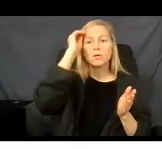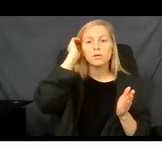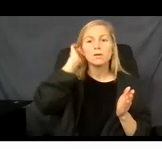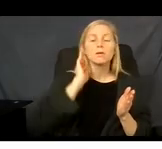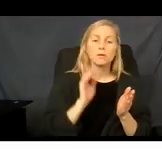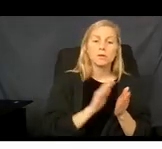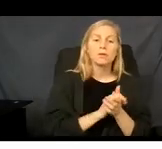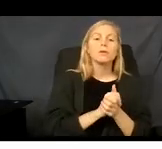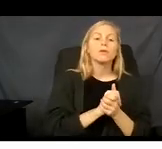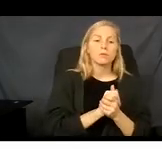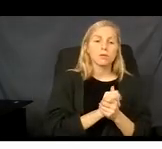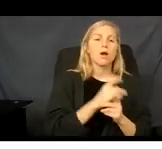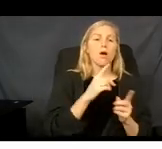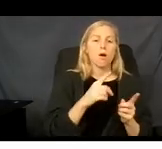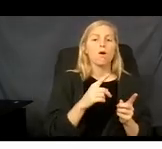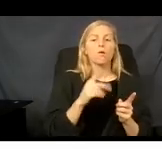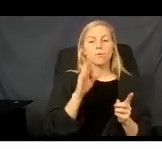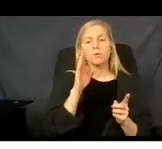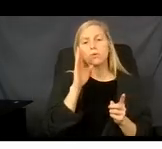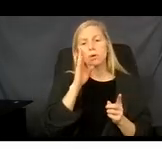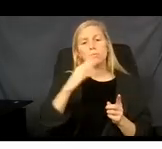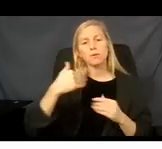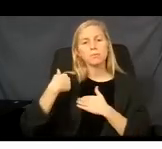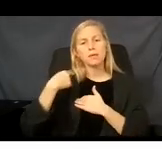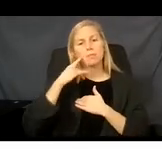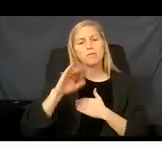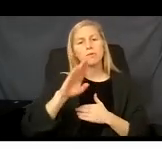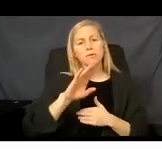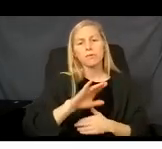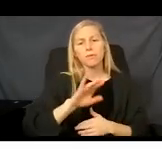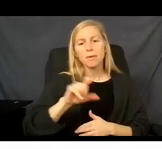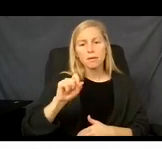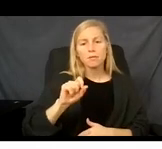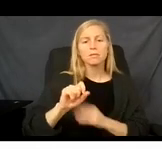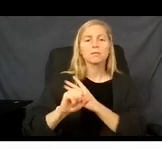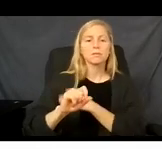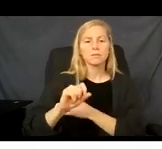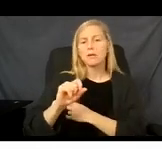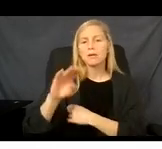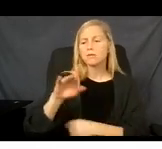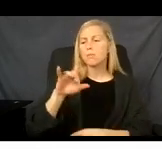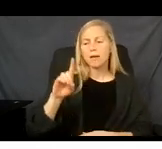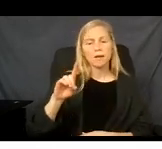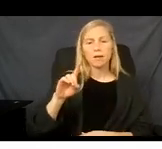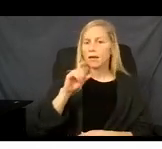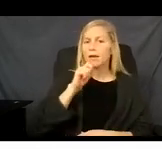you would be responsible for the bill. Medicaid will not cover it under the presumptive eligibility.